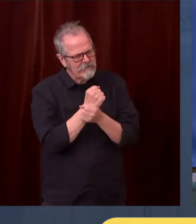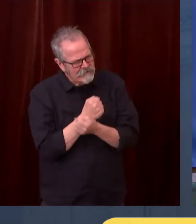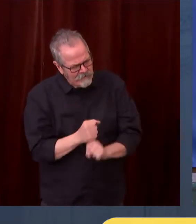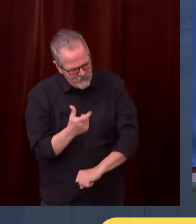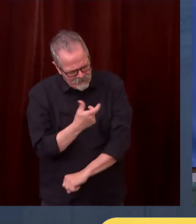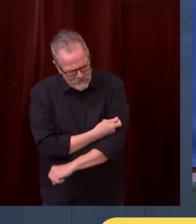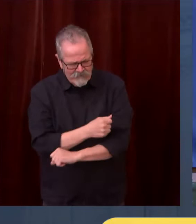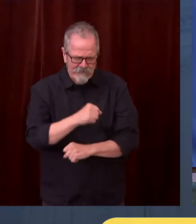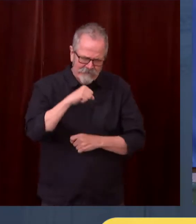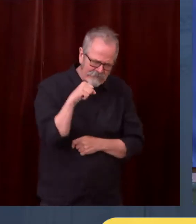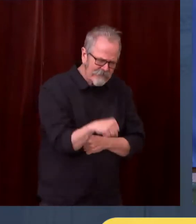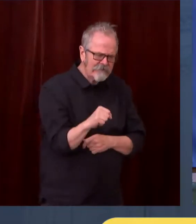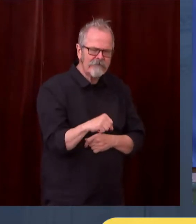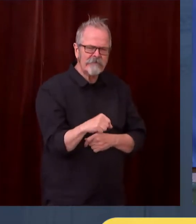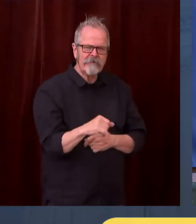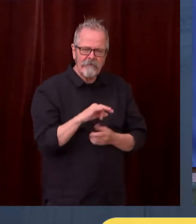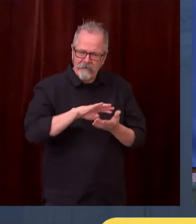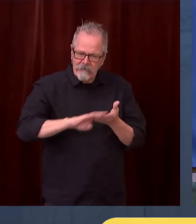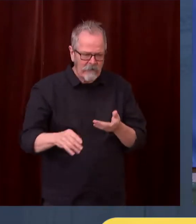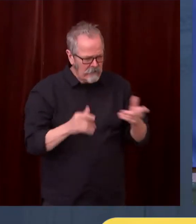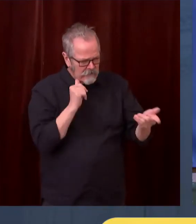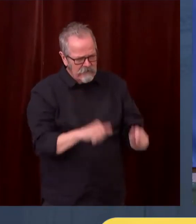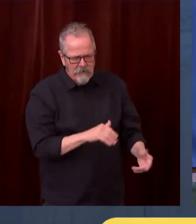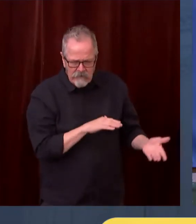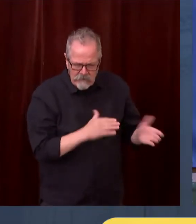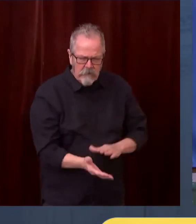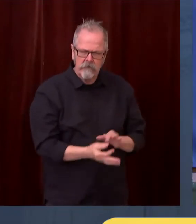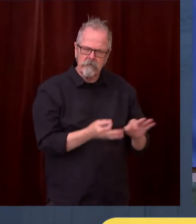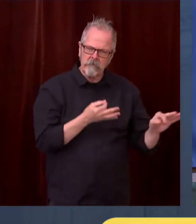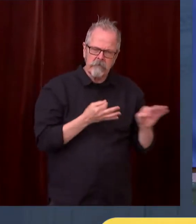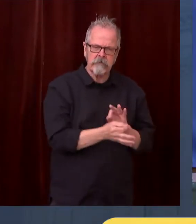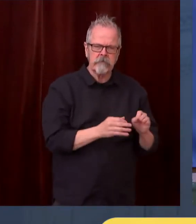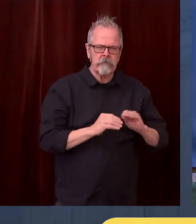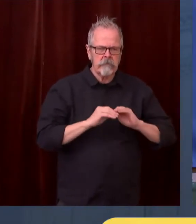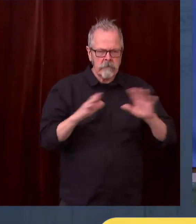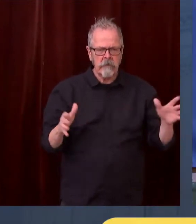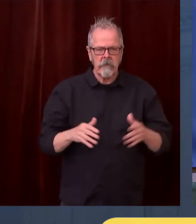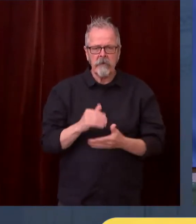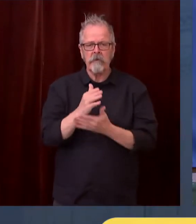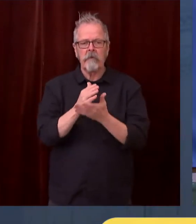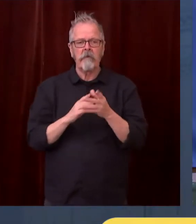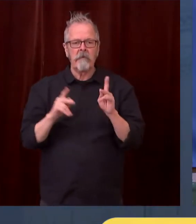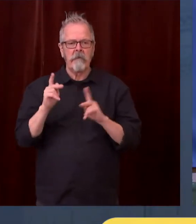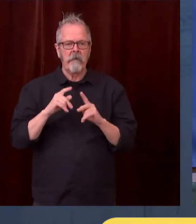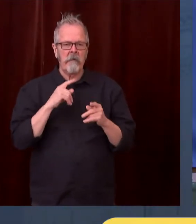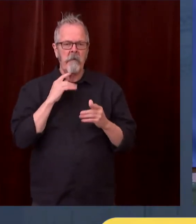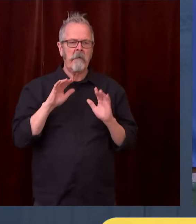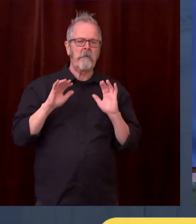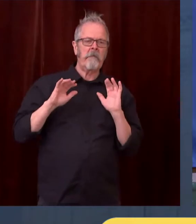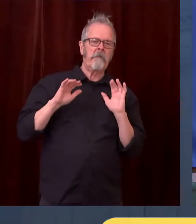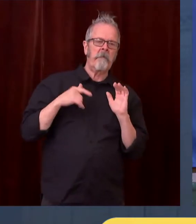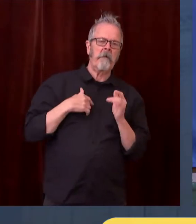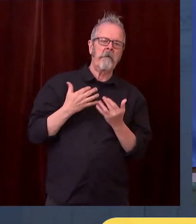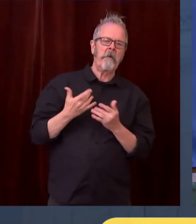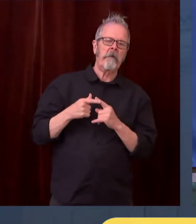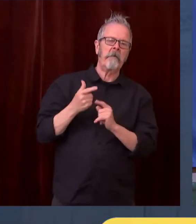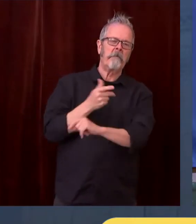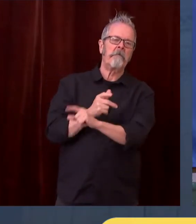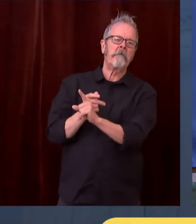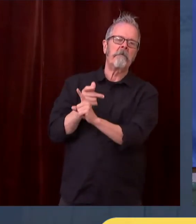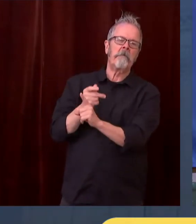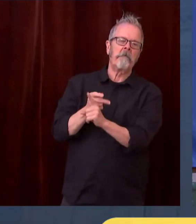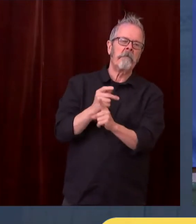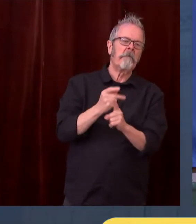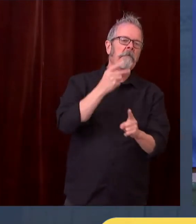some degree wanted to stand back and see if it works. Well, we've shown it works. We just have not had significant health